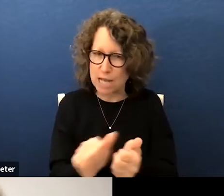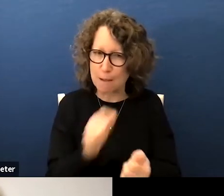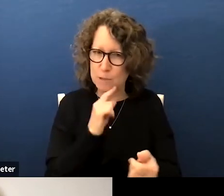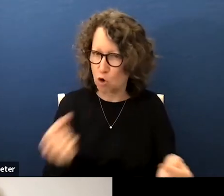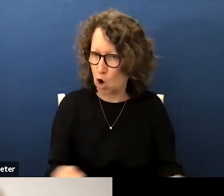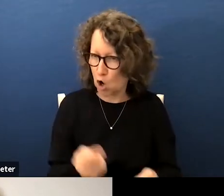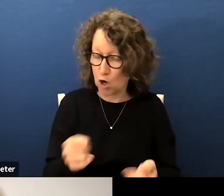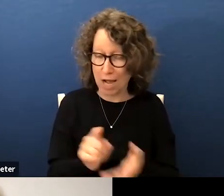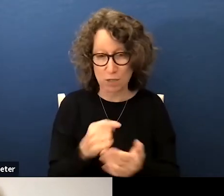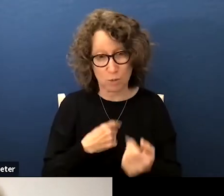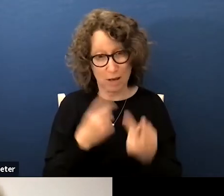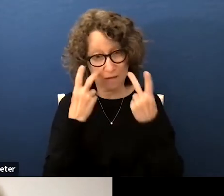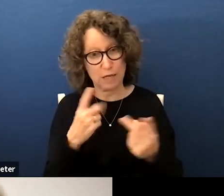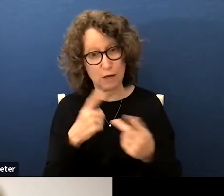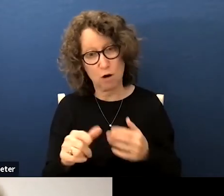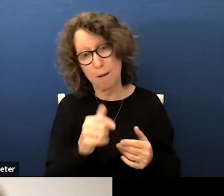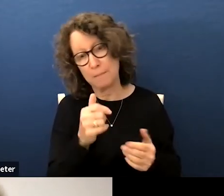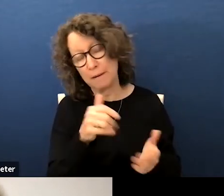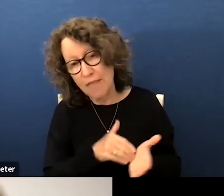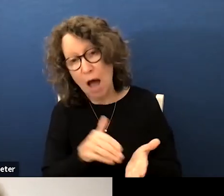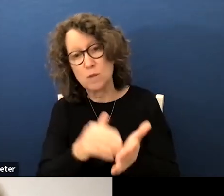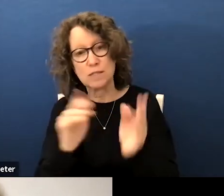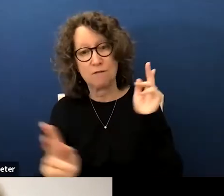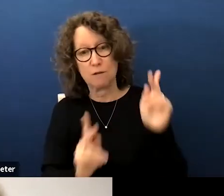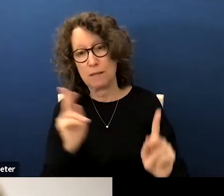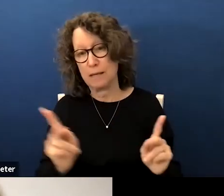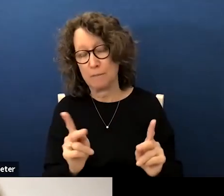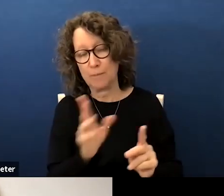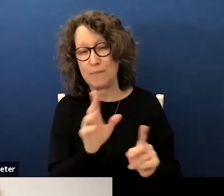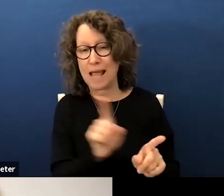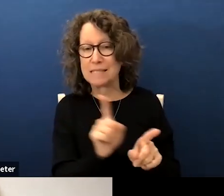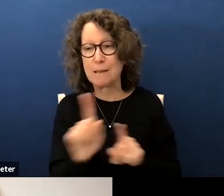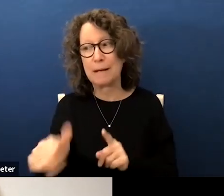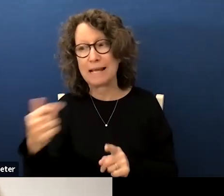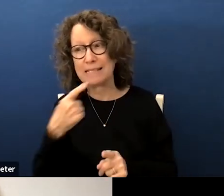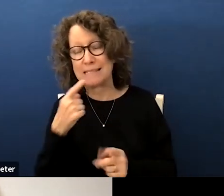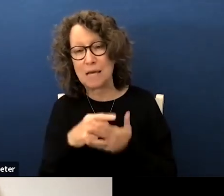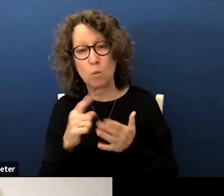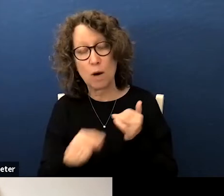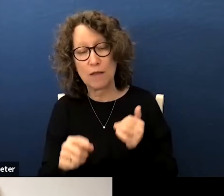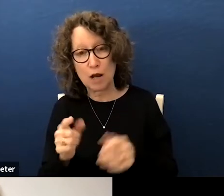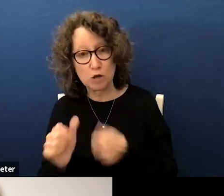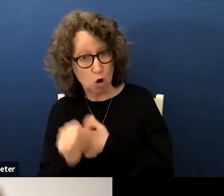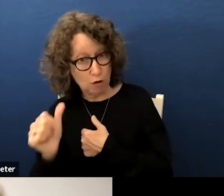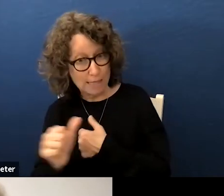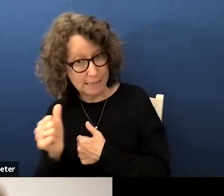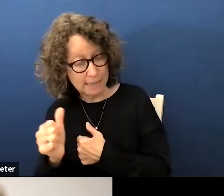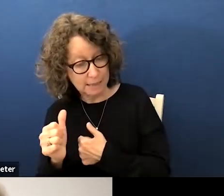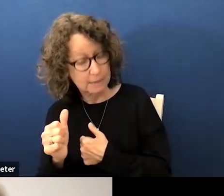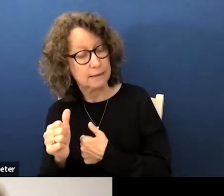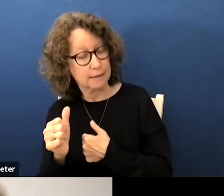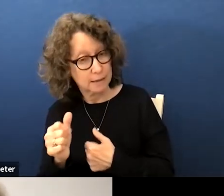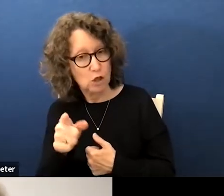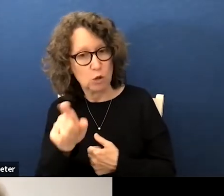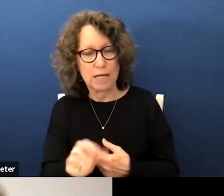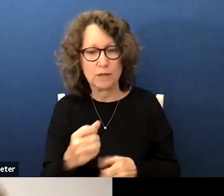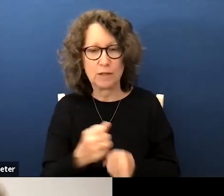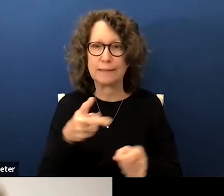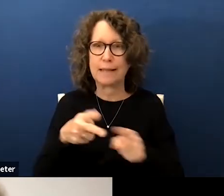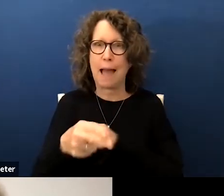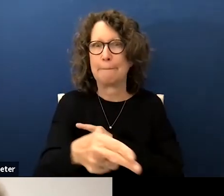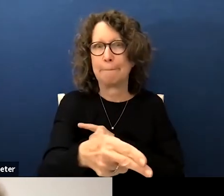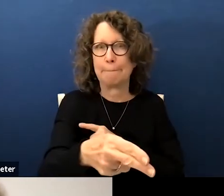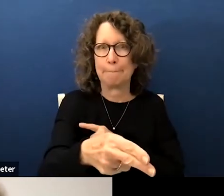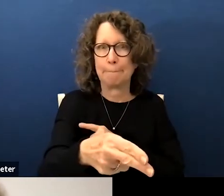hurt as we've seen from tens of thousands of people and as someone else said where there's a risk there where there's a risk you need to give people a